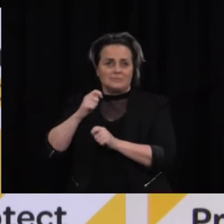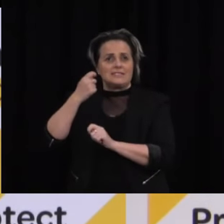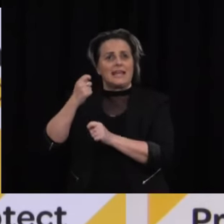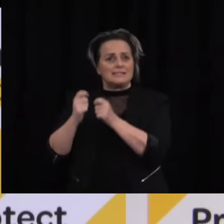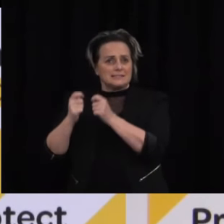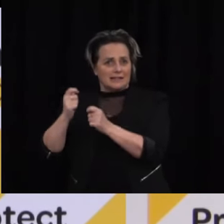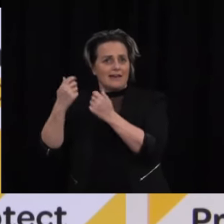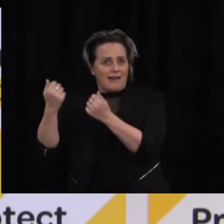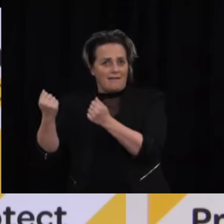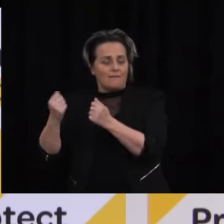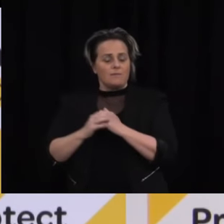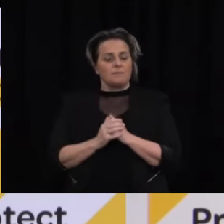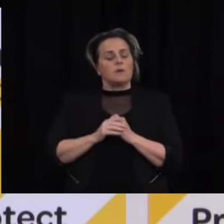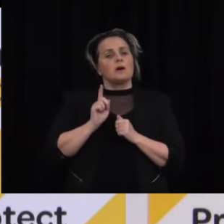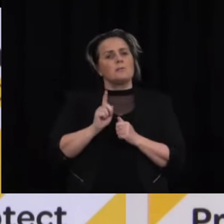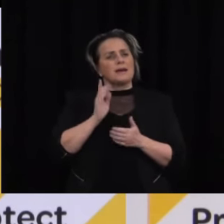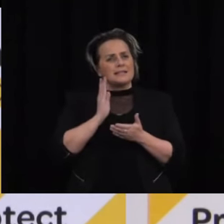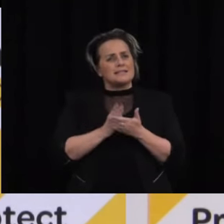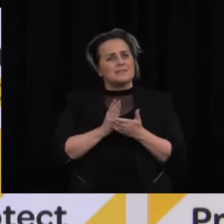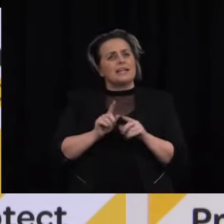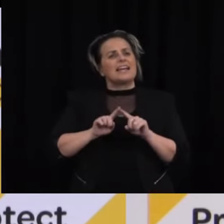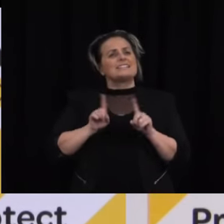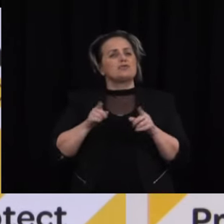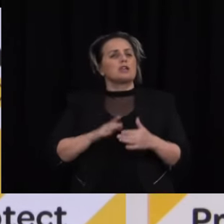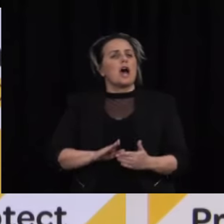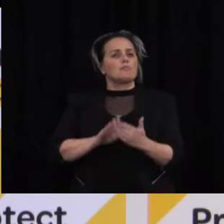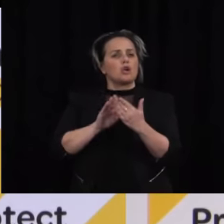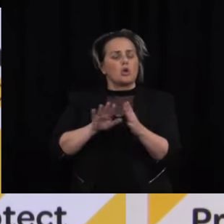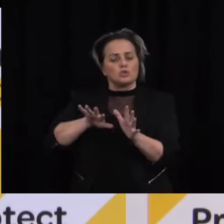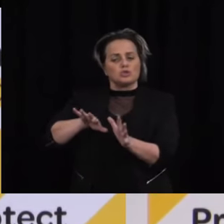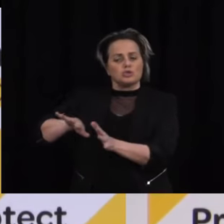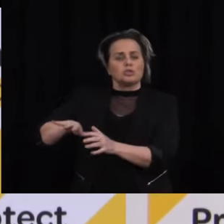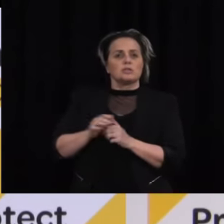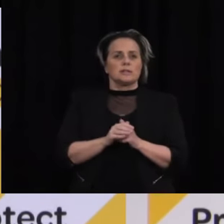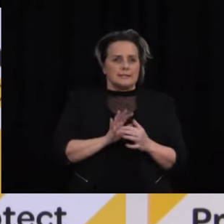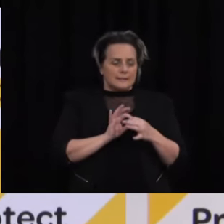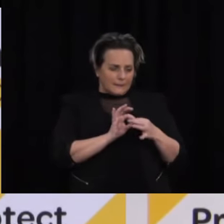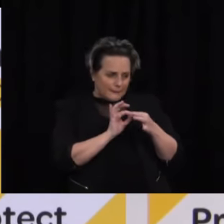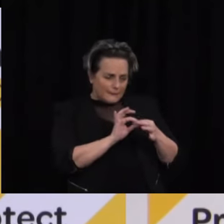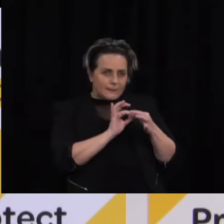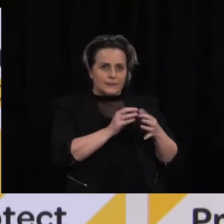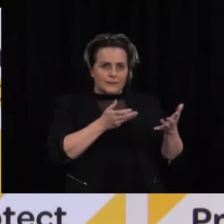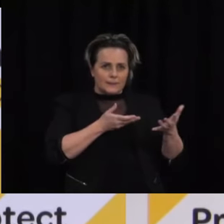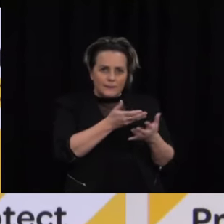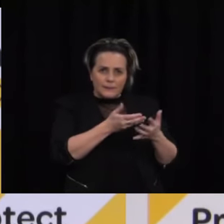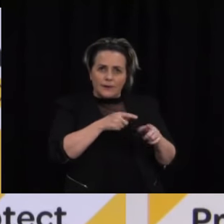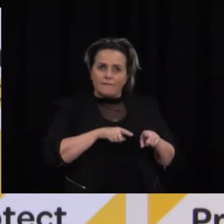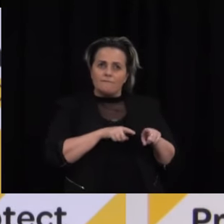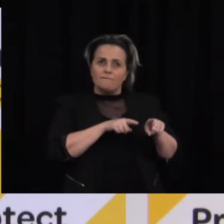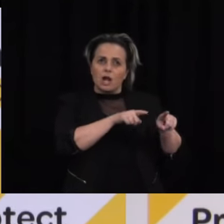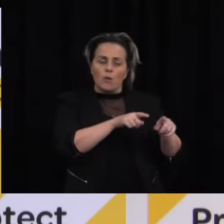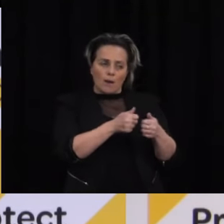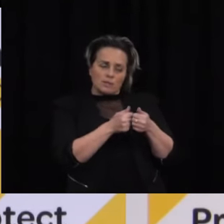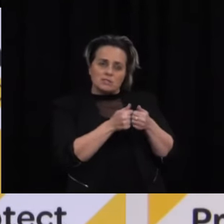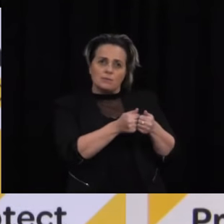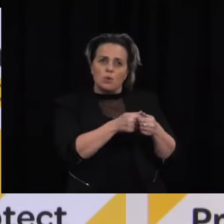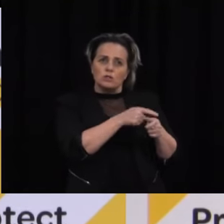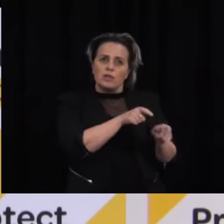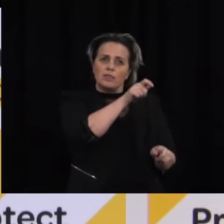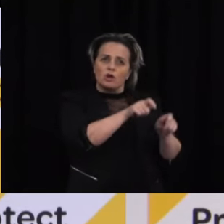most definitely it requires a different approach to engaging with and following up with and supporting